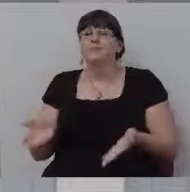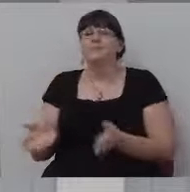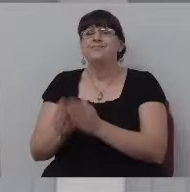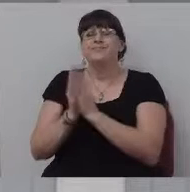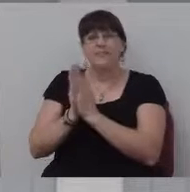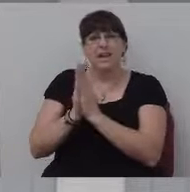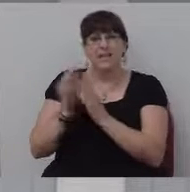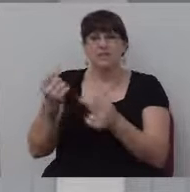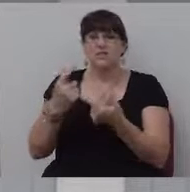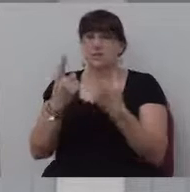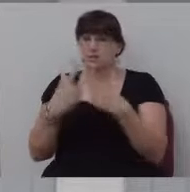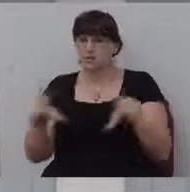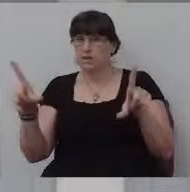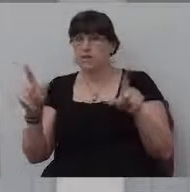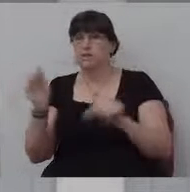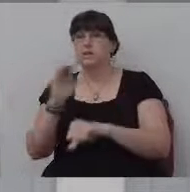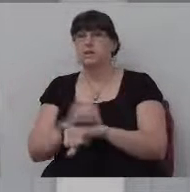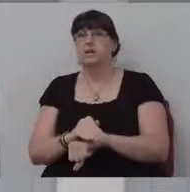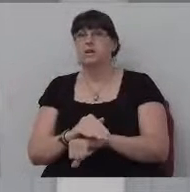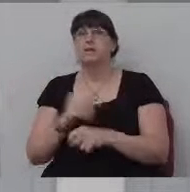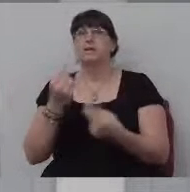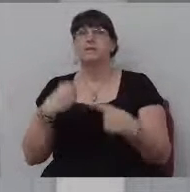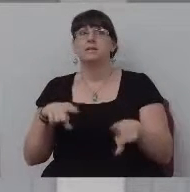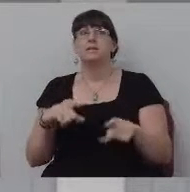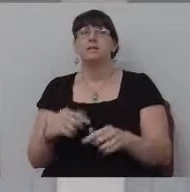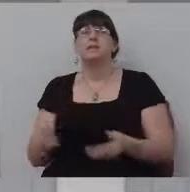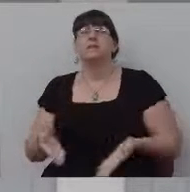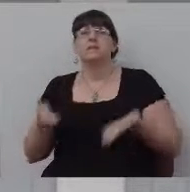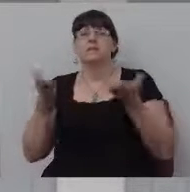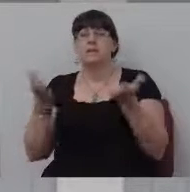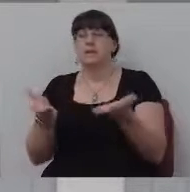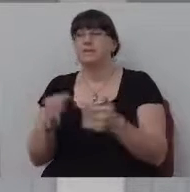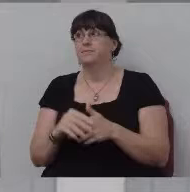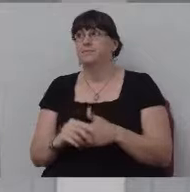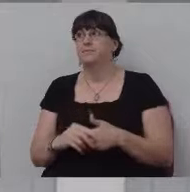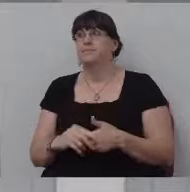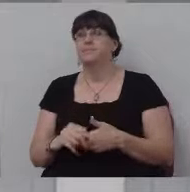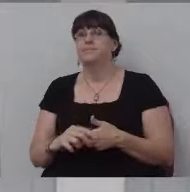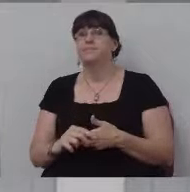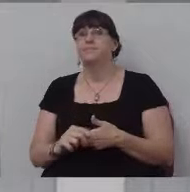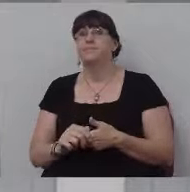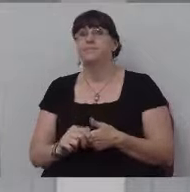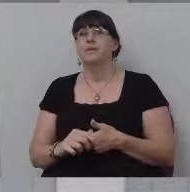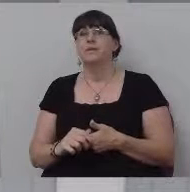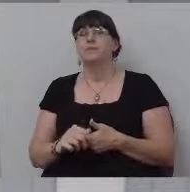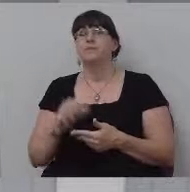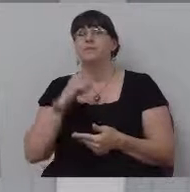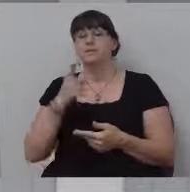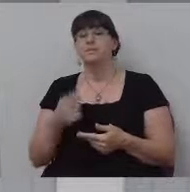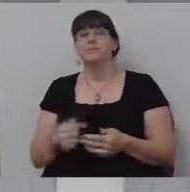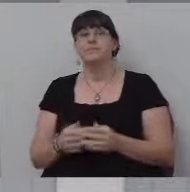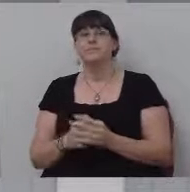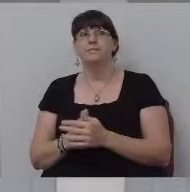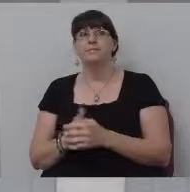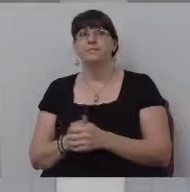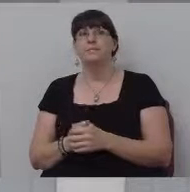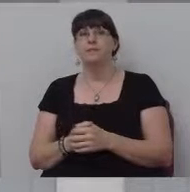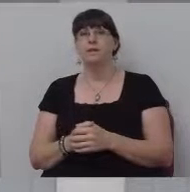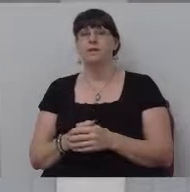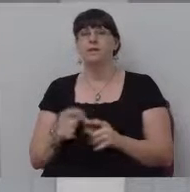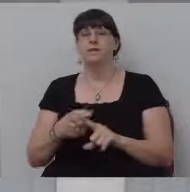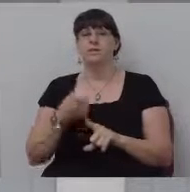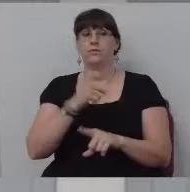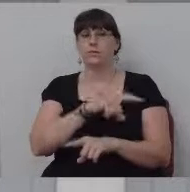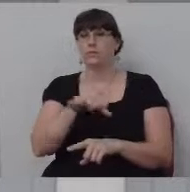tonight since it is supplied. And so I'd like to, um, to ask for a little bit of liberty for it from